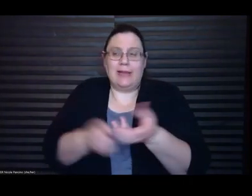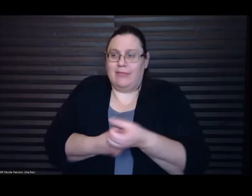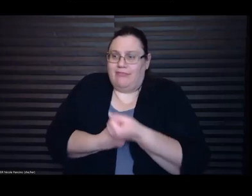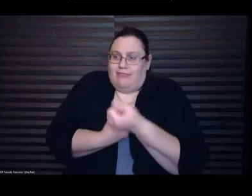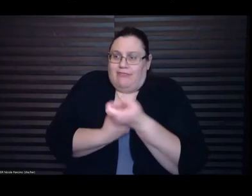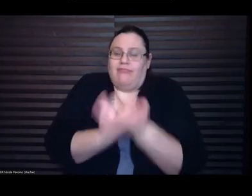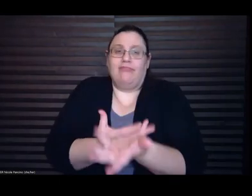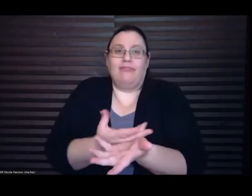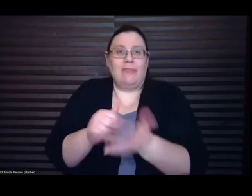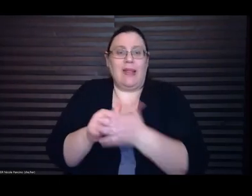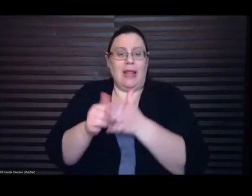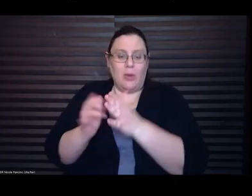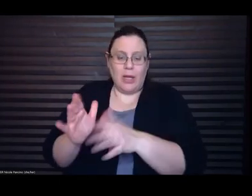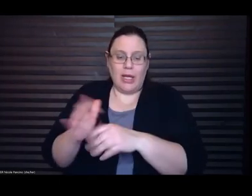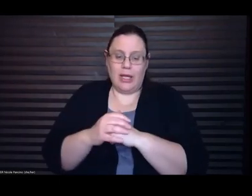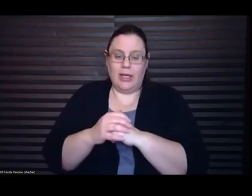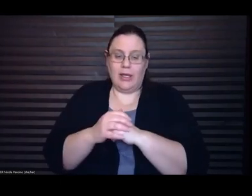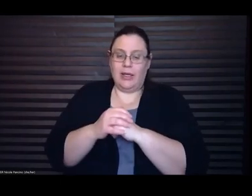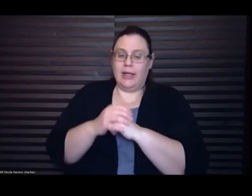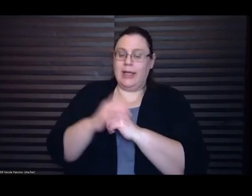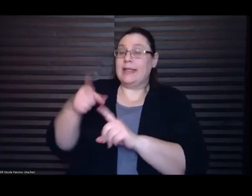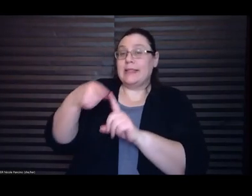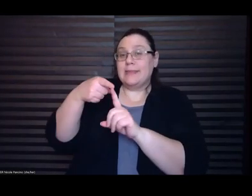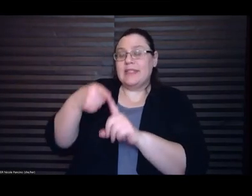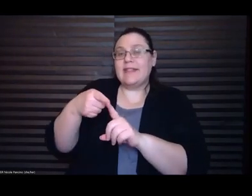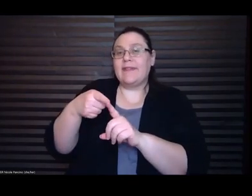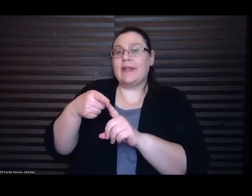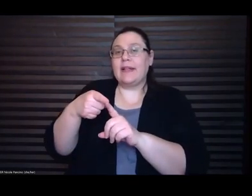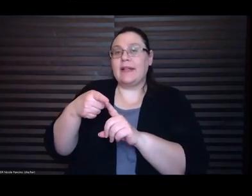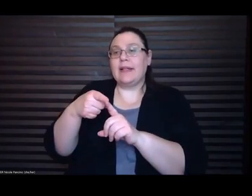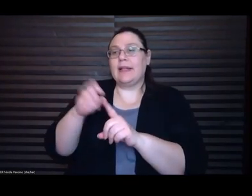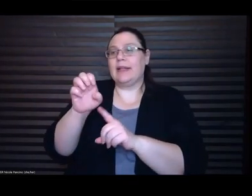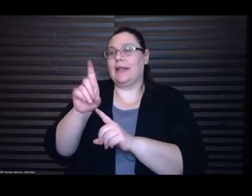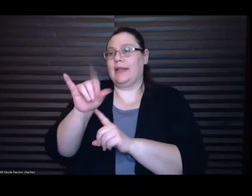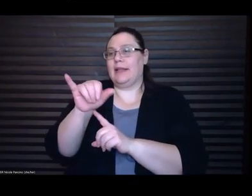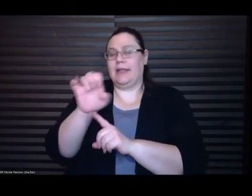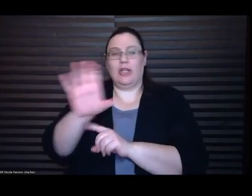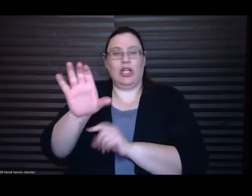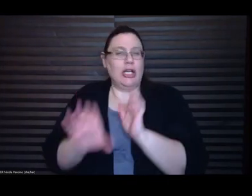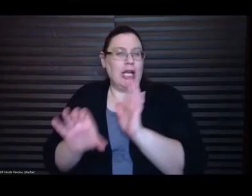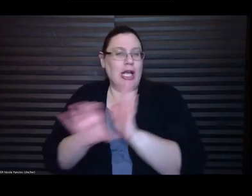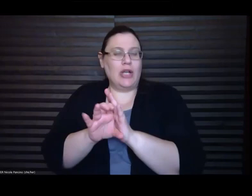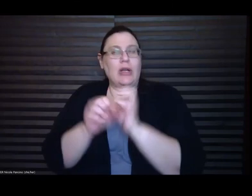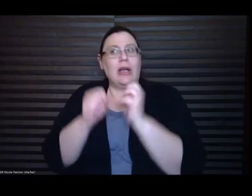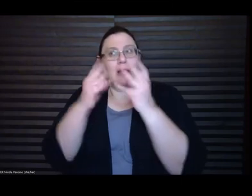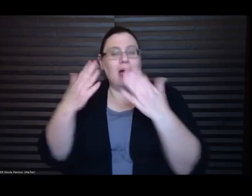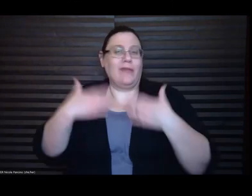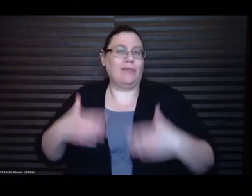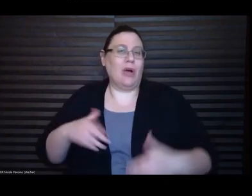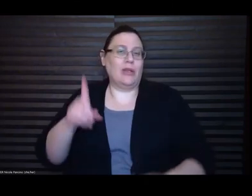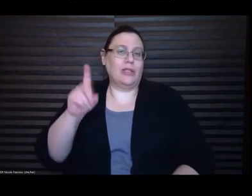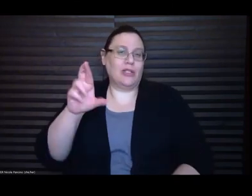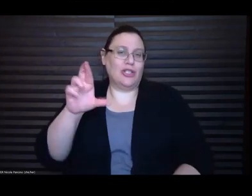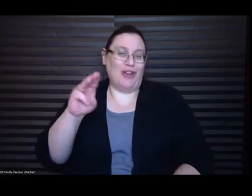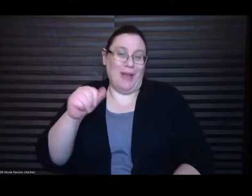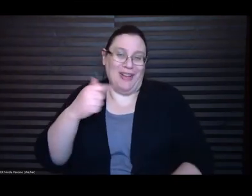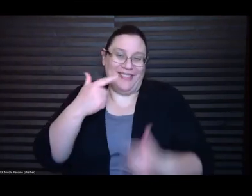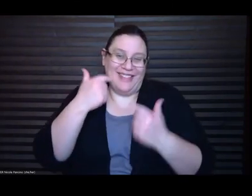Edie, she's a character, she has like a lot of bodily drama happening even as she's going about life. and